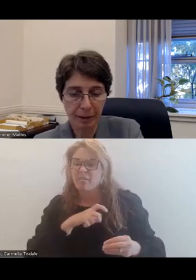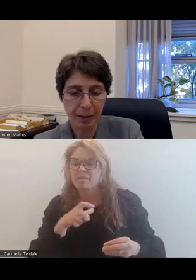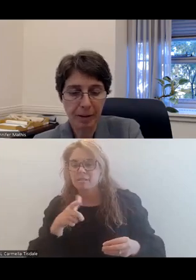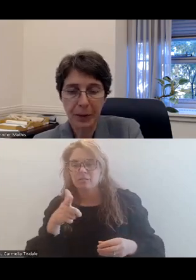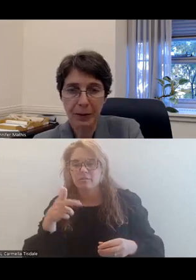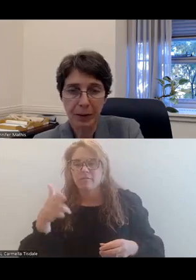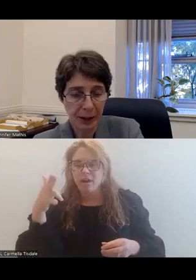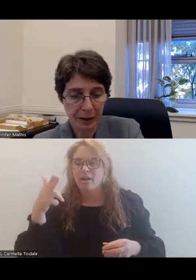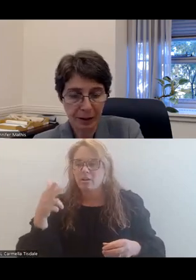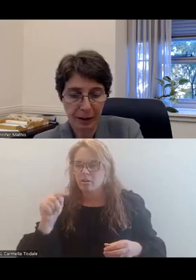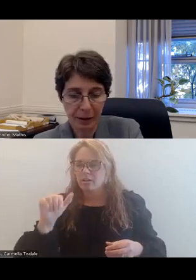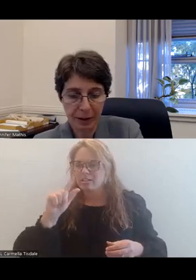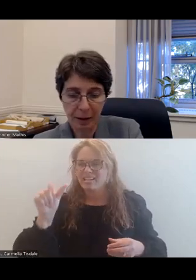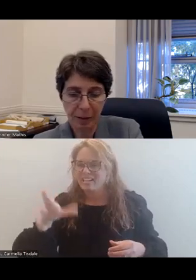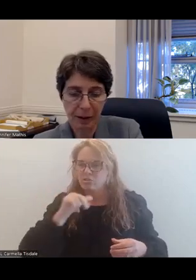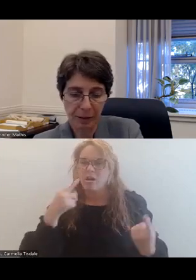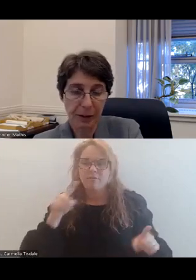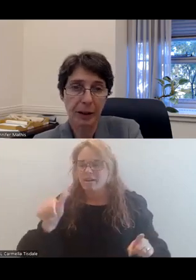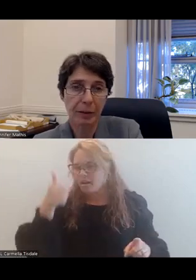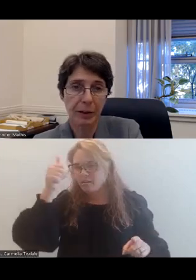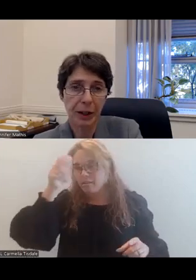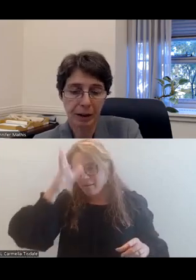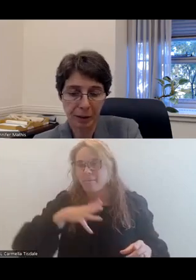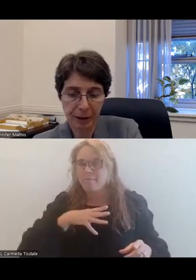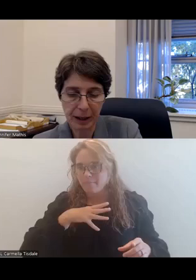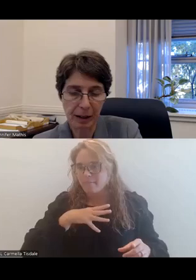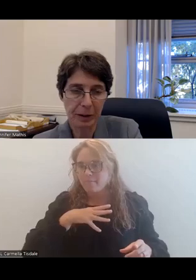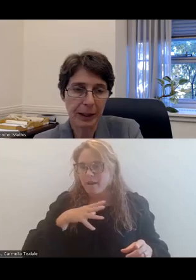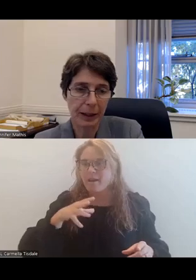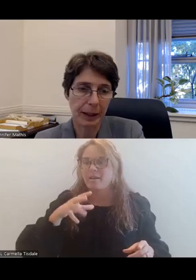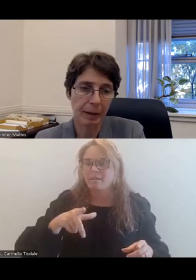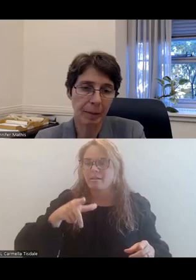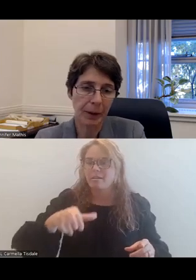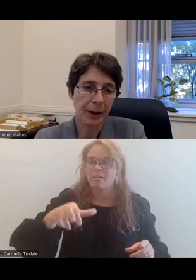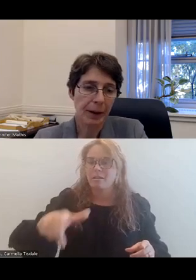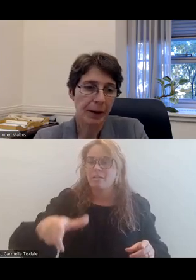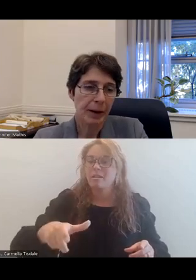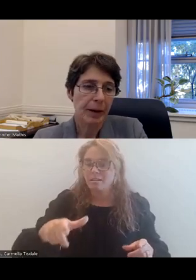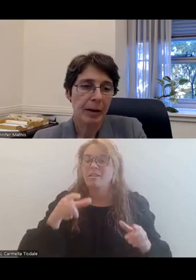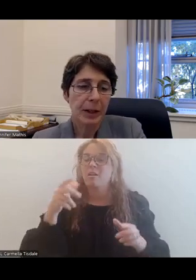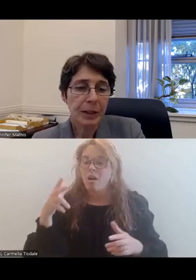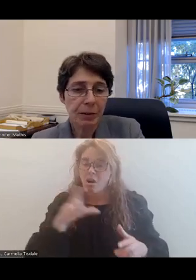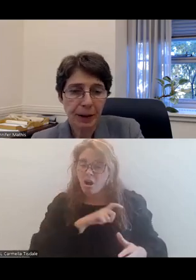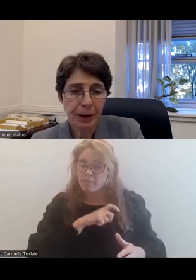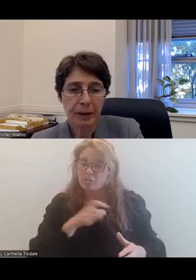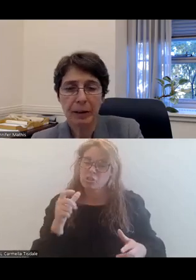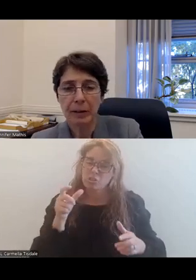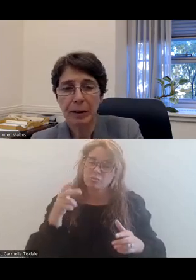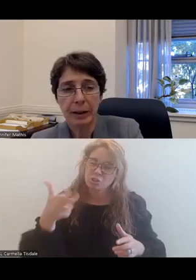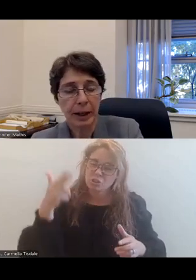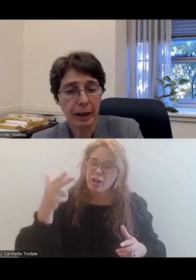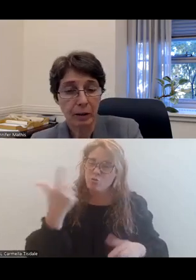not effective. So the man took another step, and the first officer shot him three times, killing him. We issued